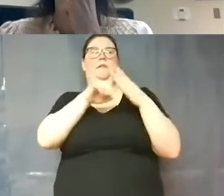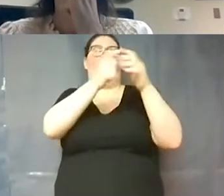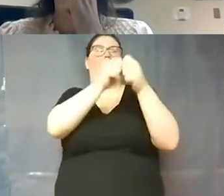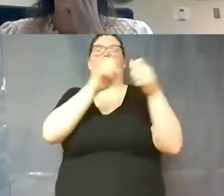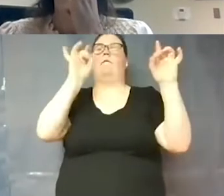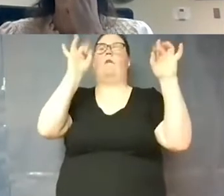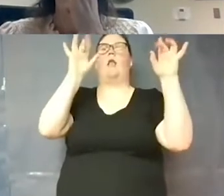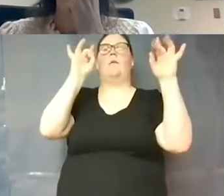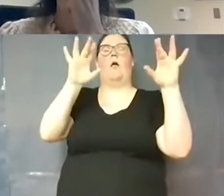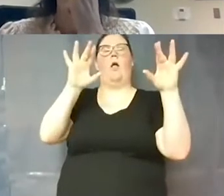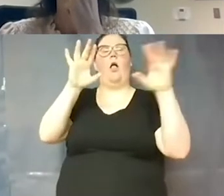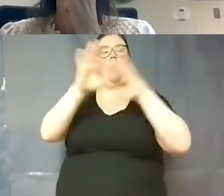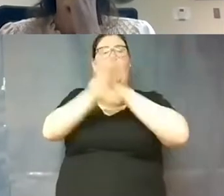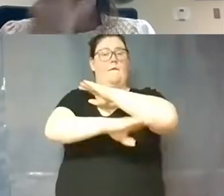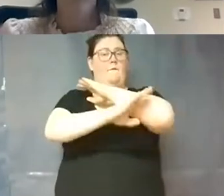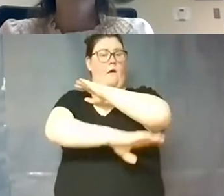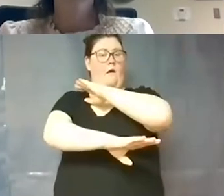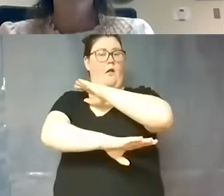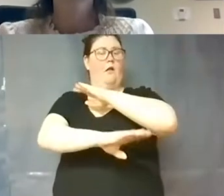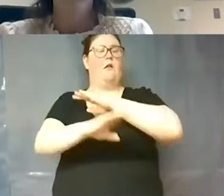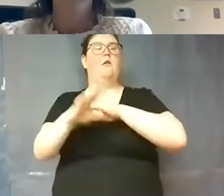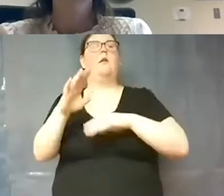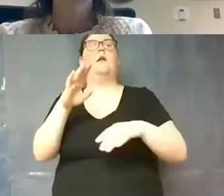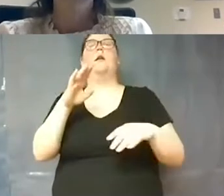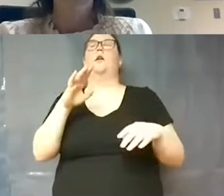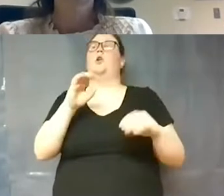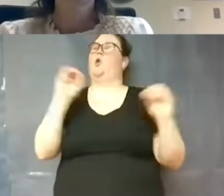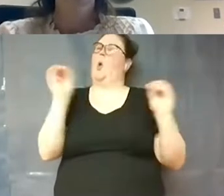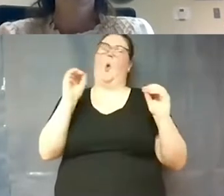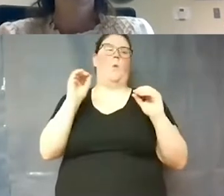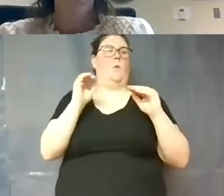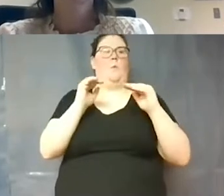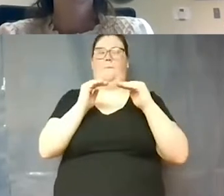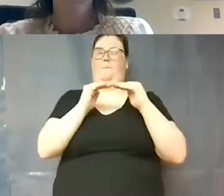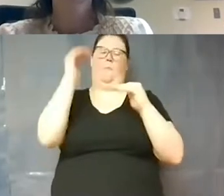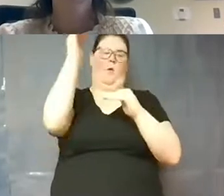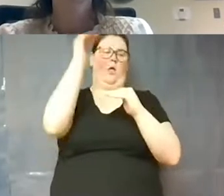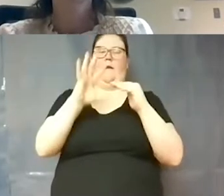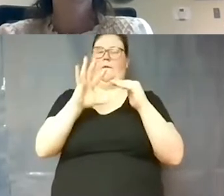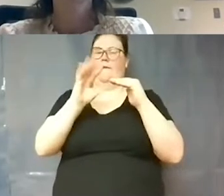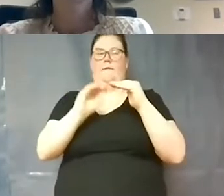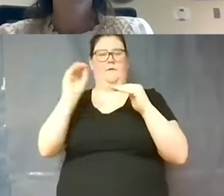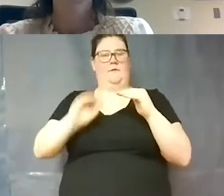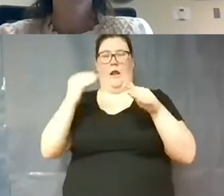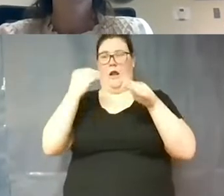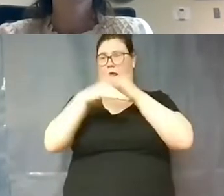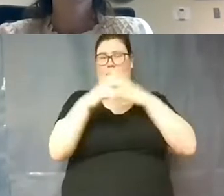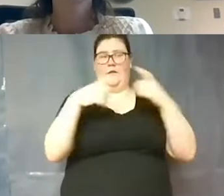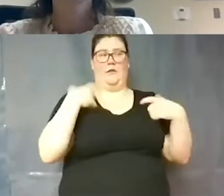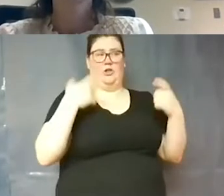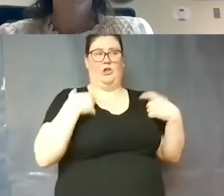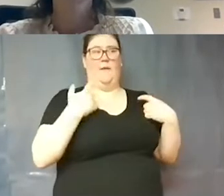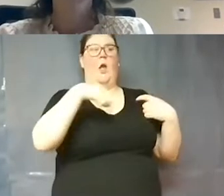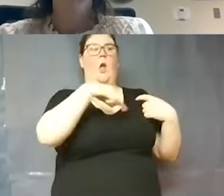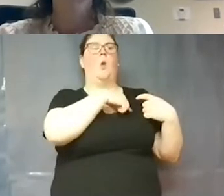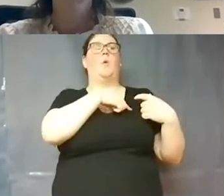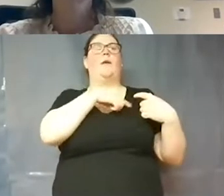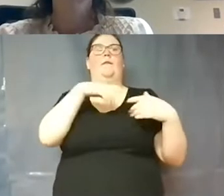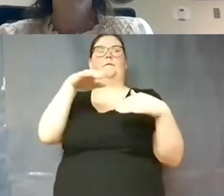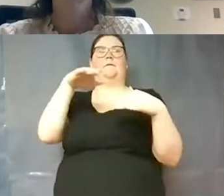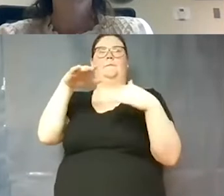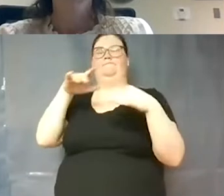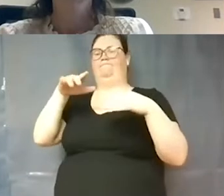fall uh that no no more than 50 percent could come into a gym we've marked all of our facilities our gyms our